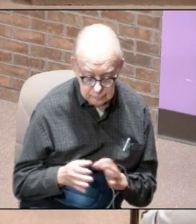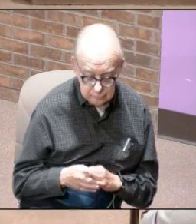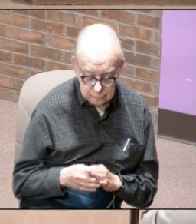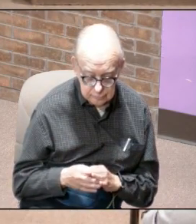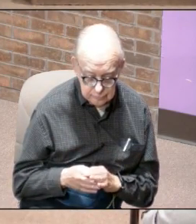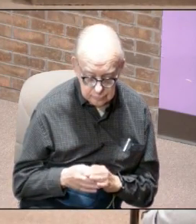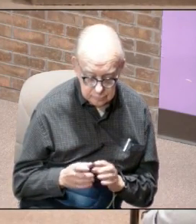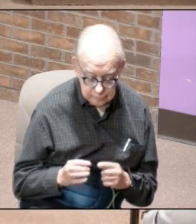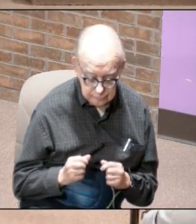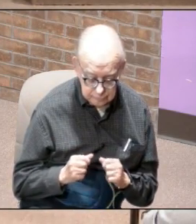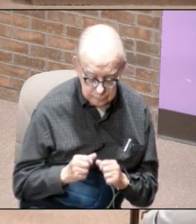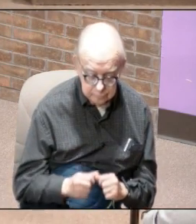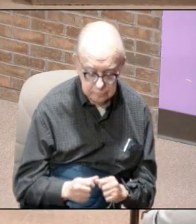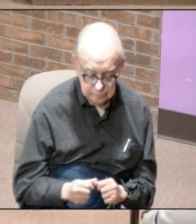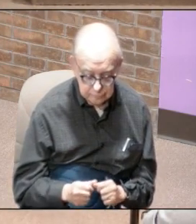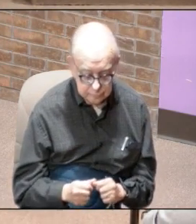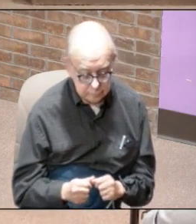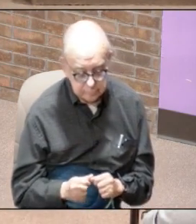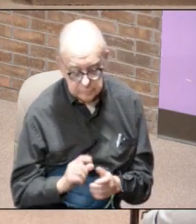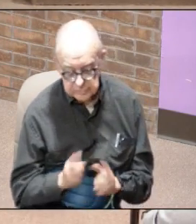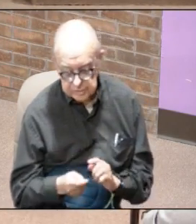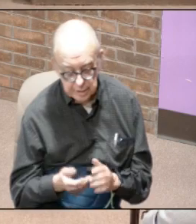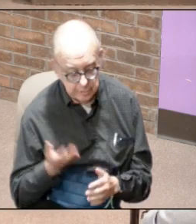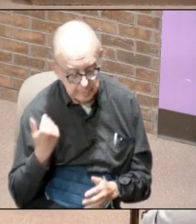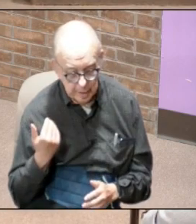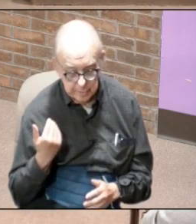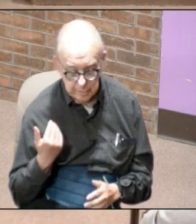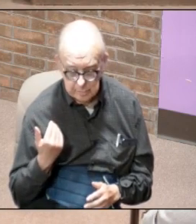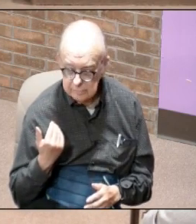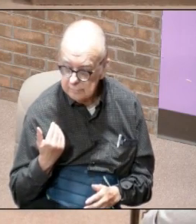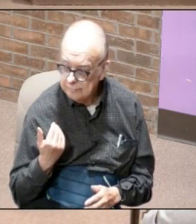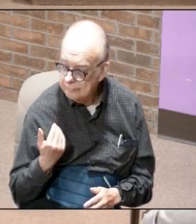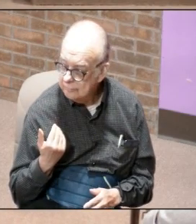going forward I can't correct the past that's gone